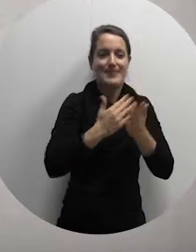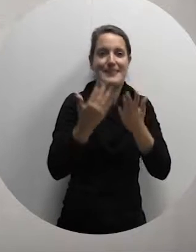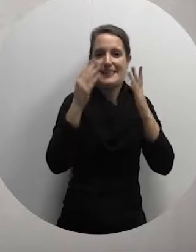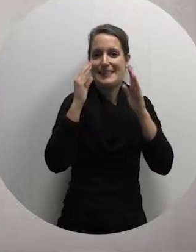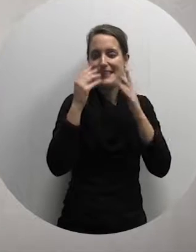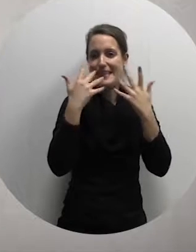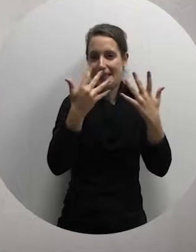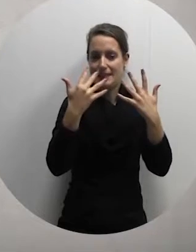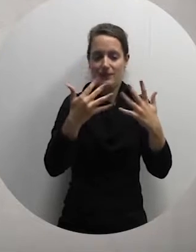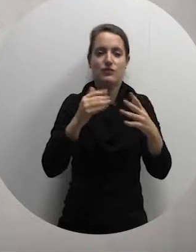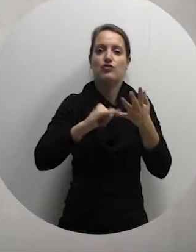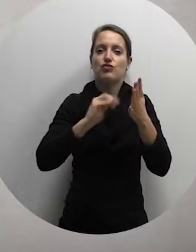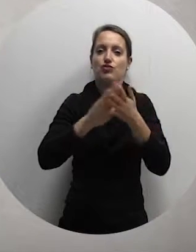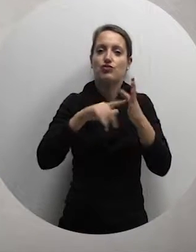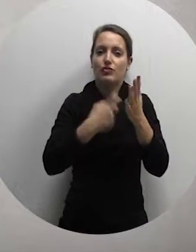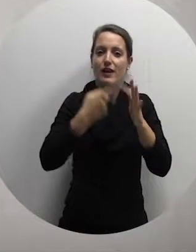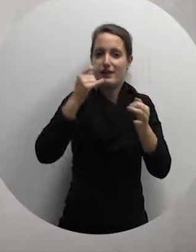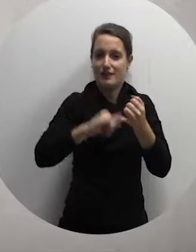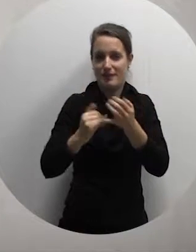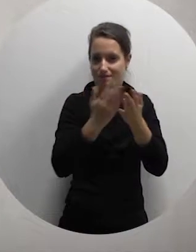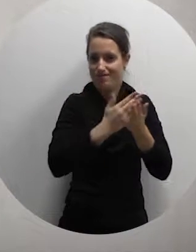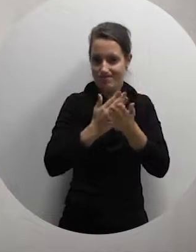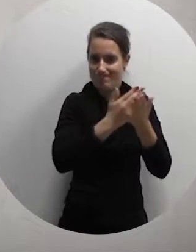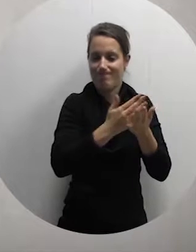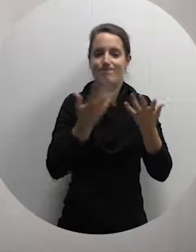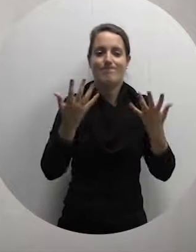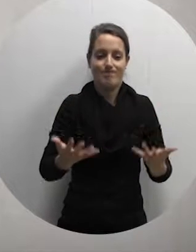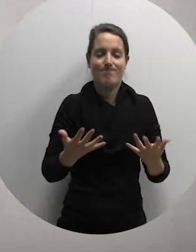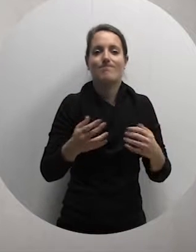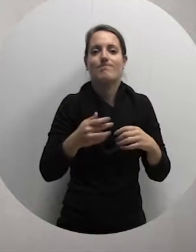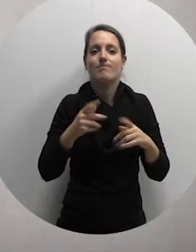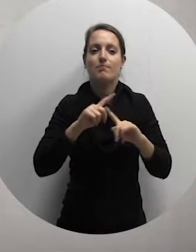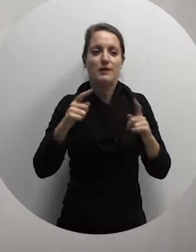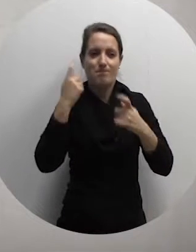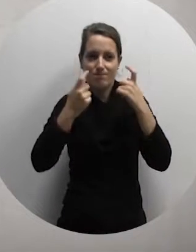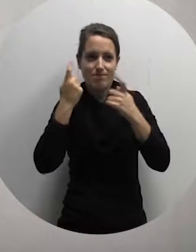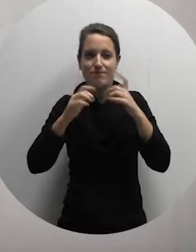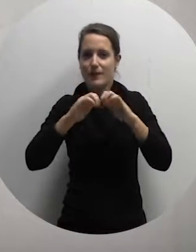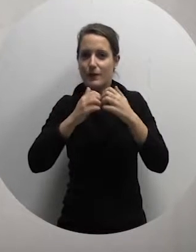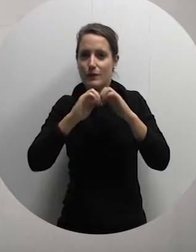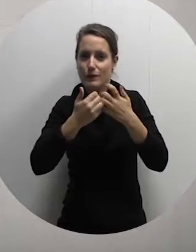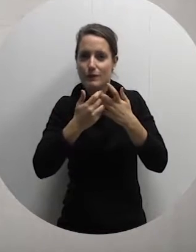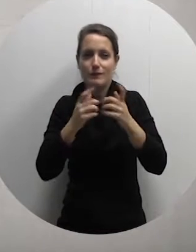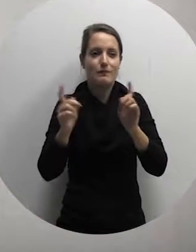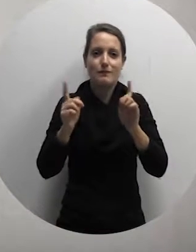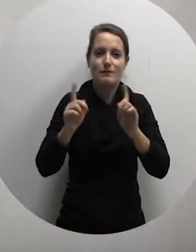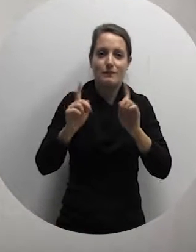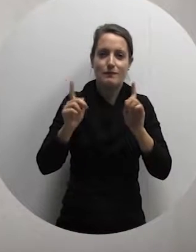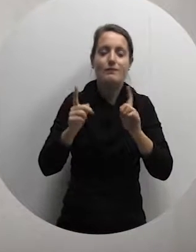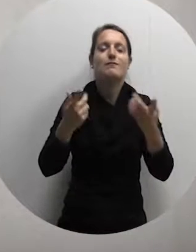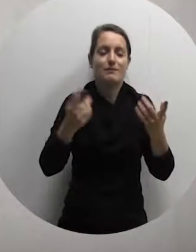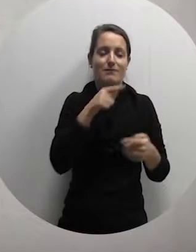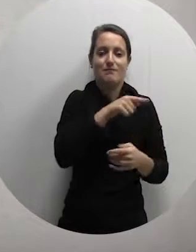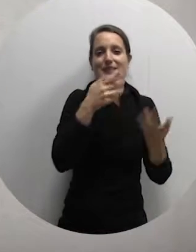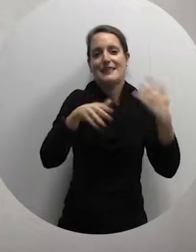after Luigi Preziosi, son of Giovanni Francesco, died interstate while in